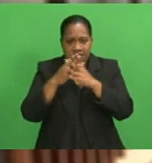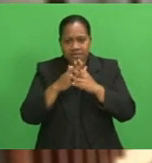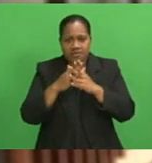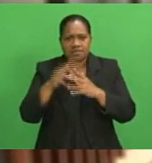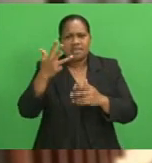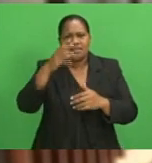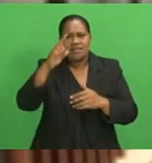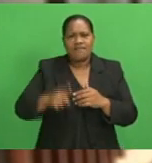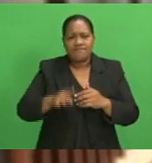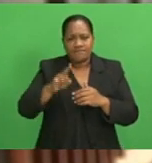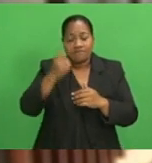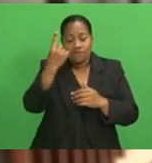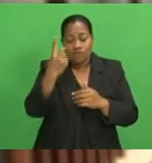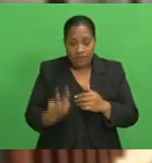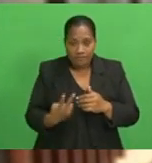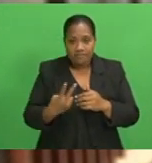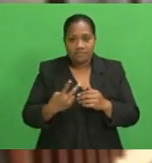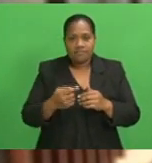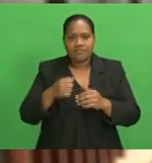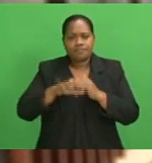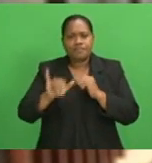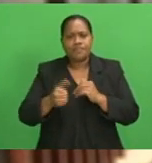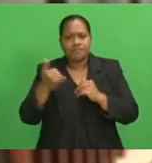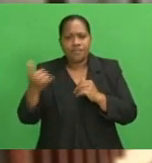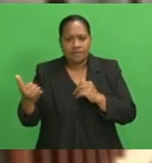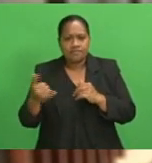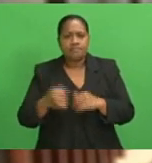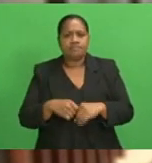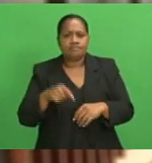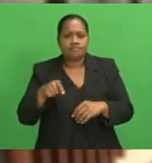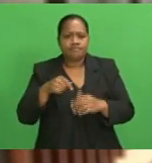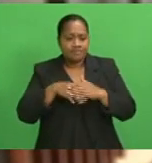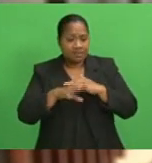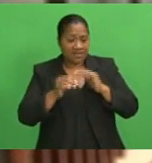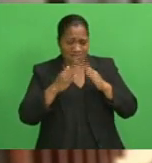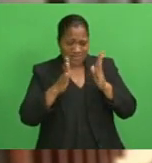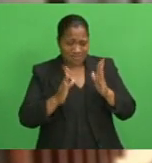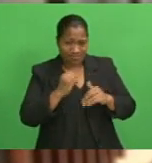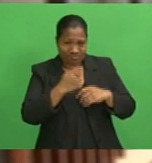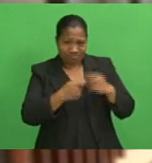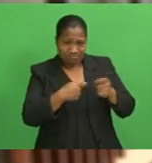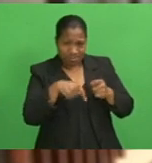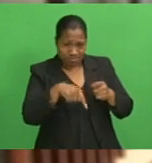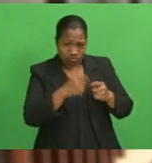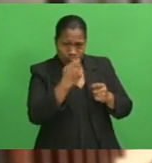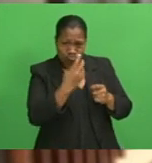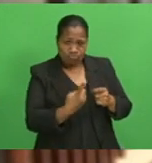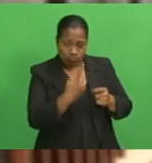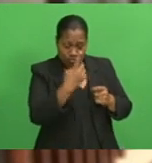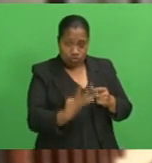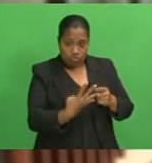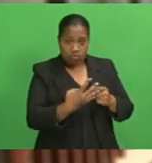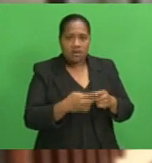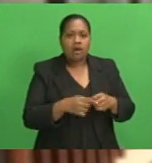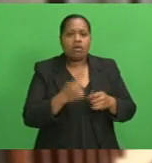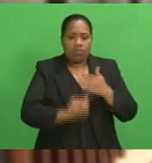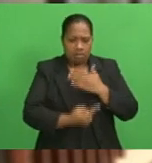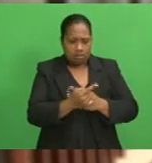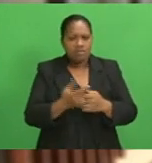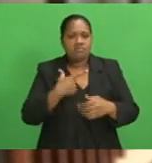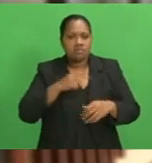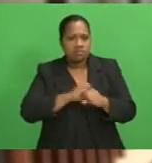strengthening expectation of a sharp contraction in the housing market this quarter following disruptions caused by the pandemic.